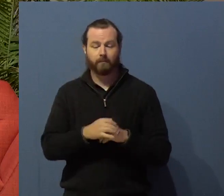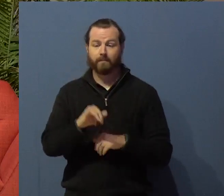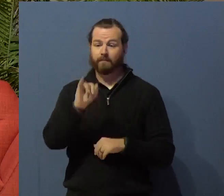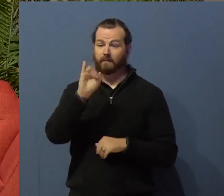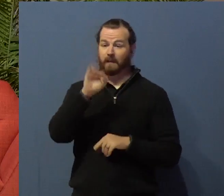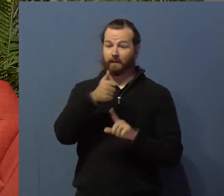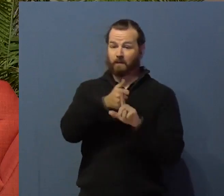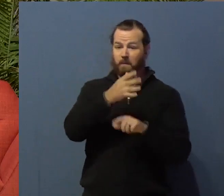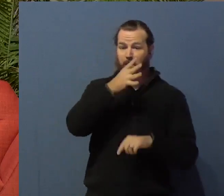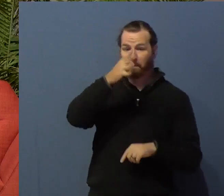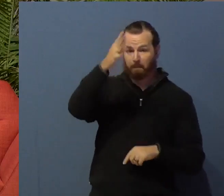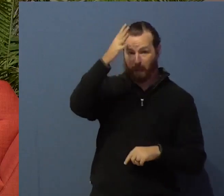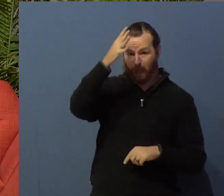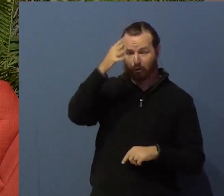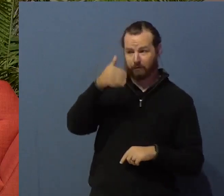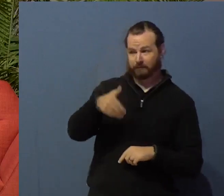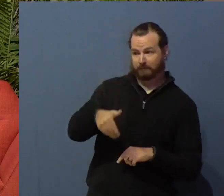but it's well worth it. Thank you.